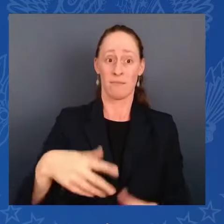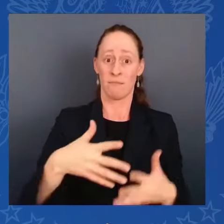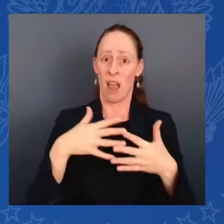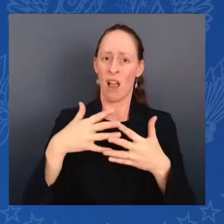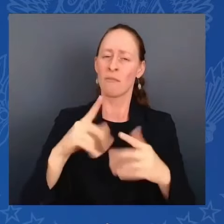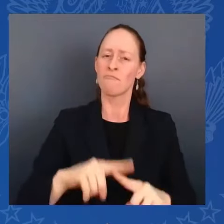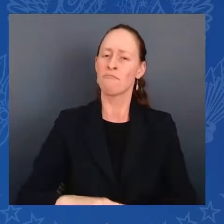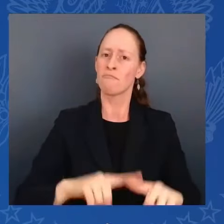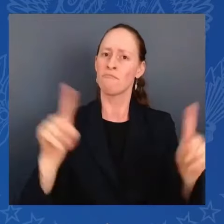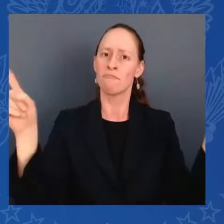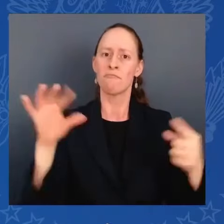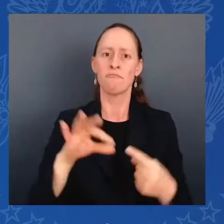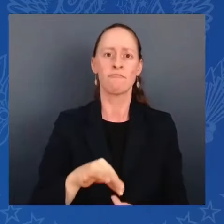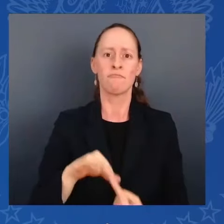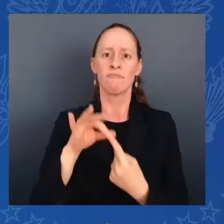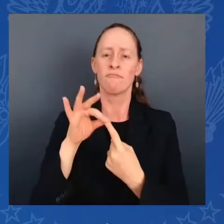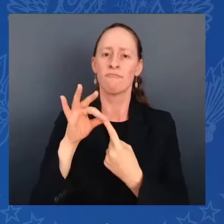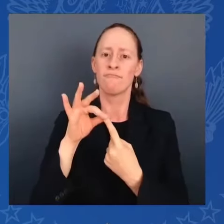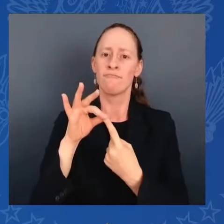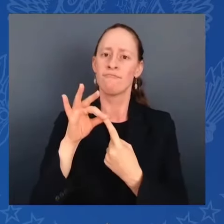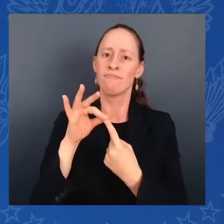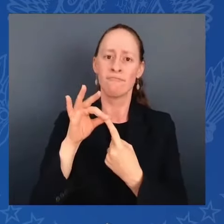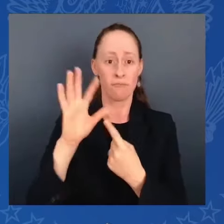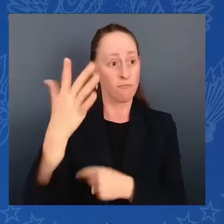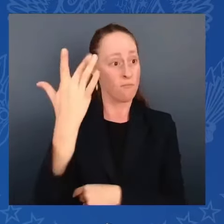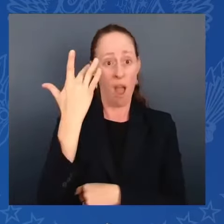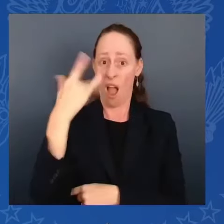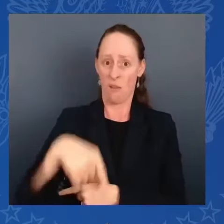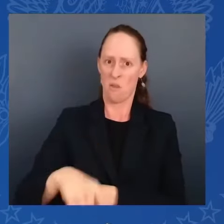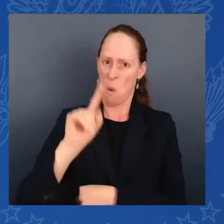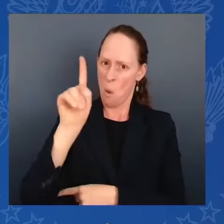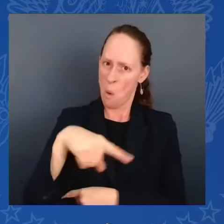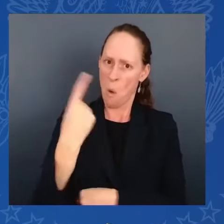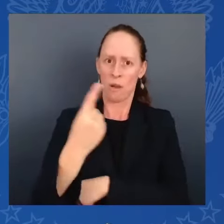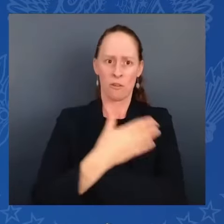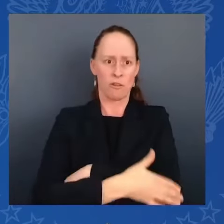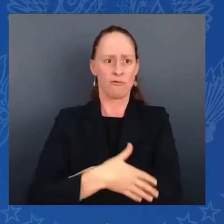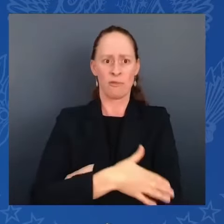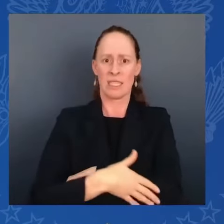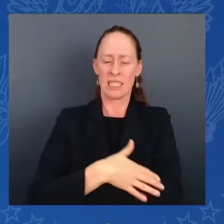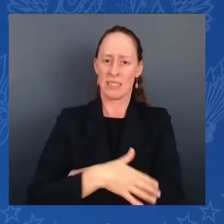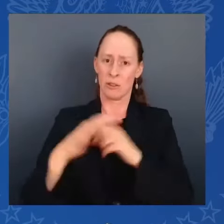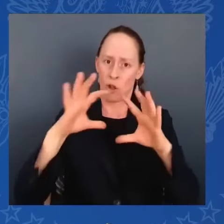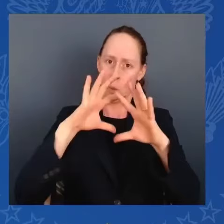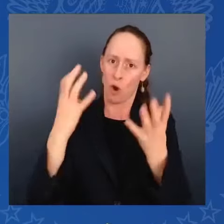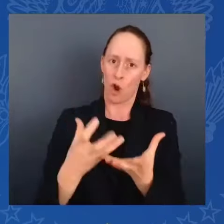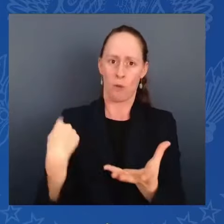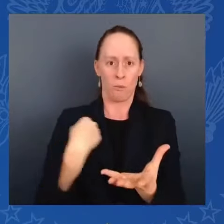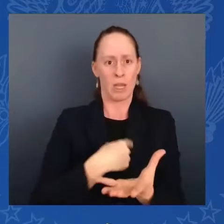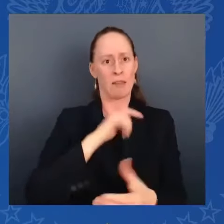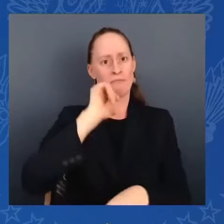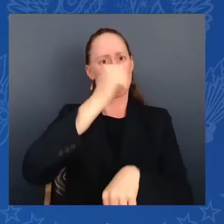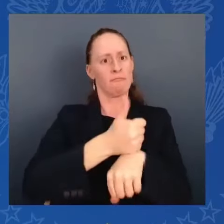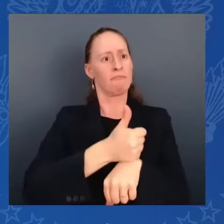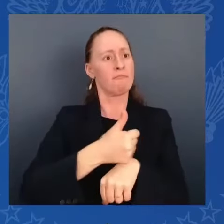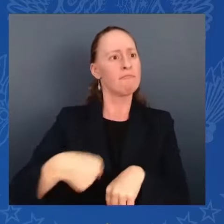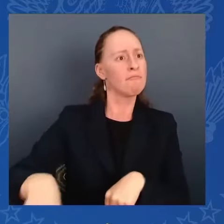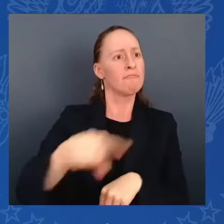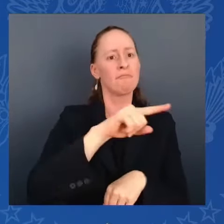nation on Earth founded on an idea, not ethnicity, not geography, not anything else, on an idea.